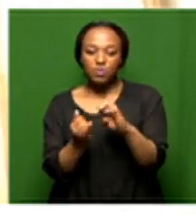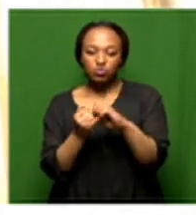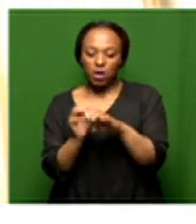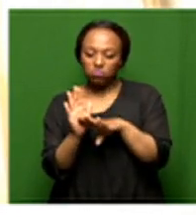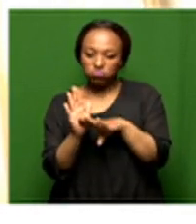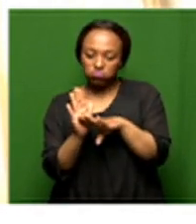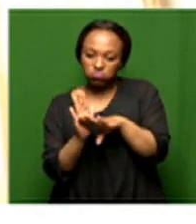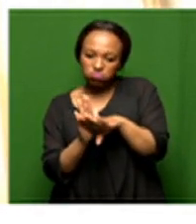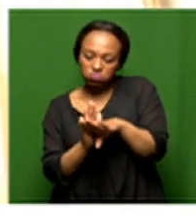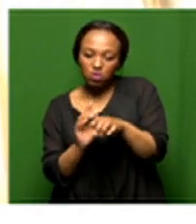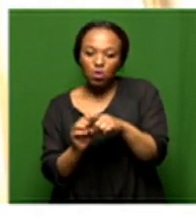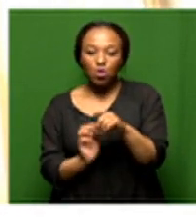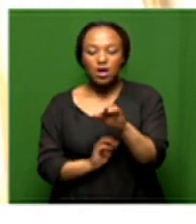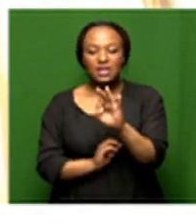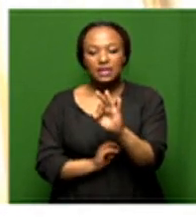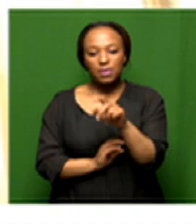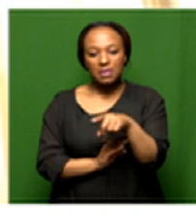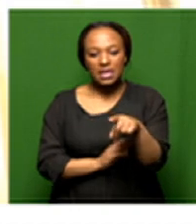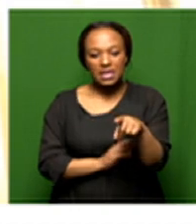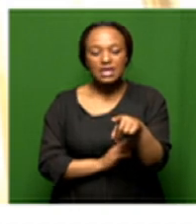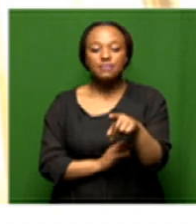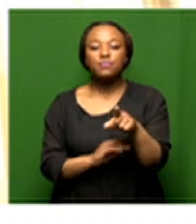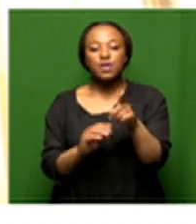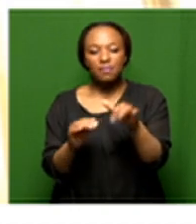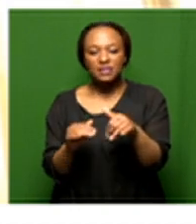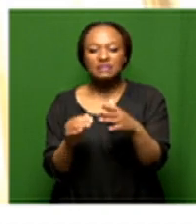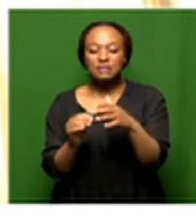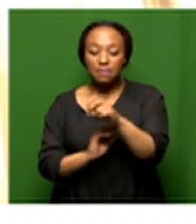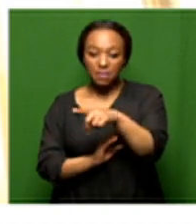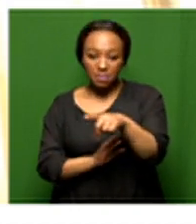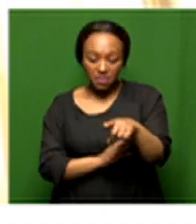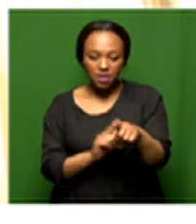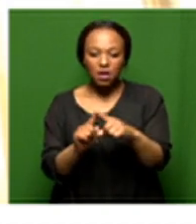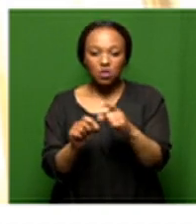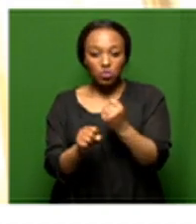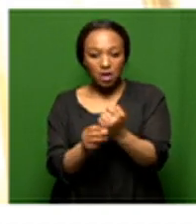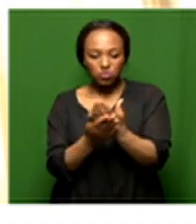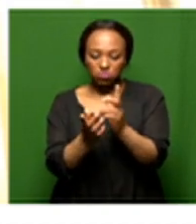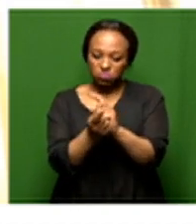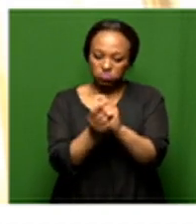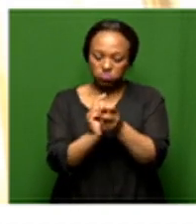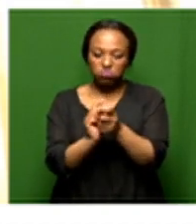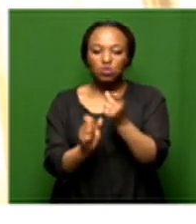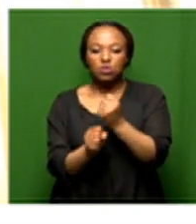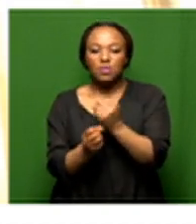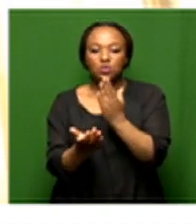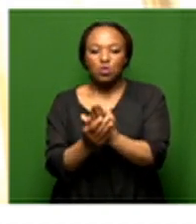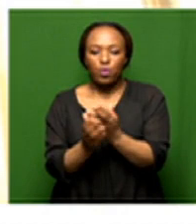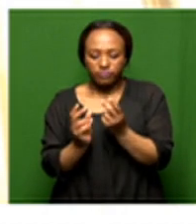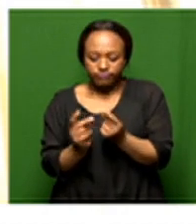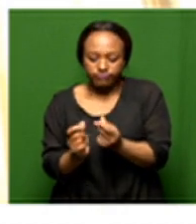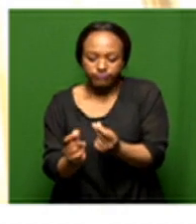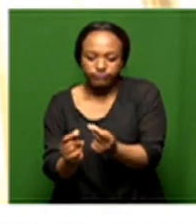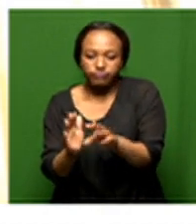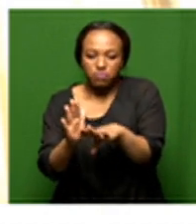perspective the triple p environment has to be reformed to ensure that we we allow for the speedy conclusion